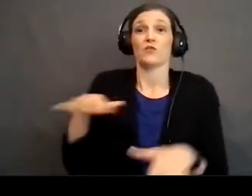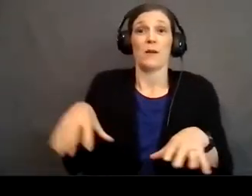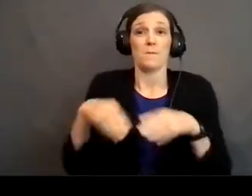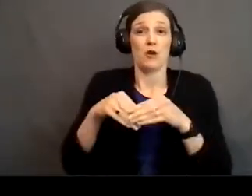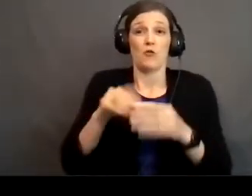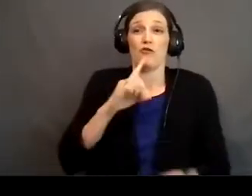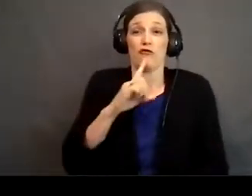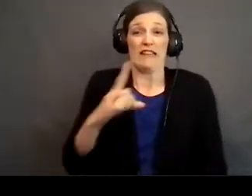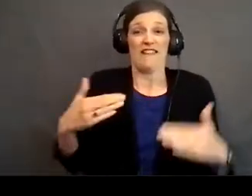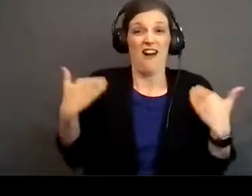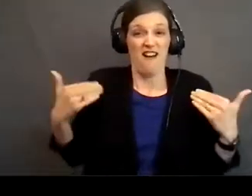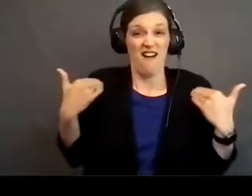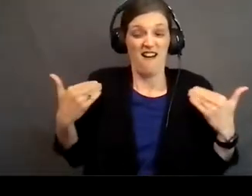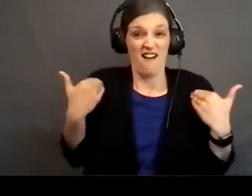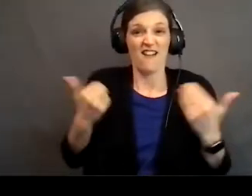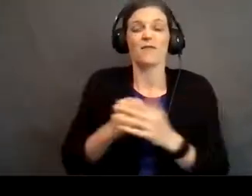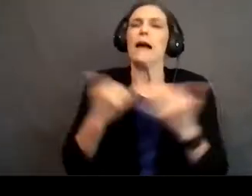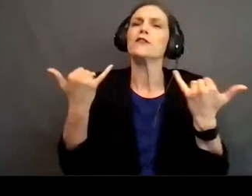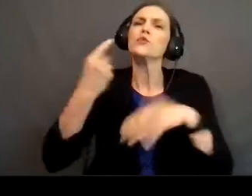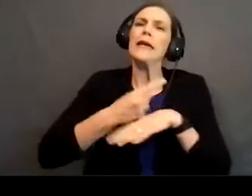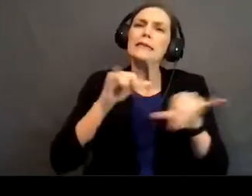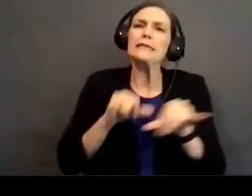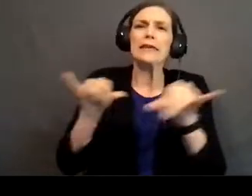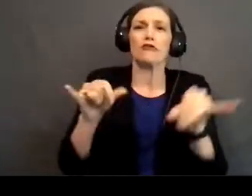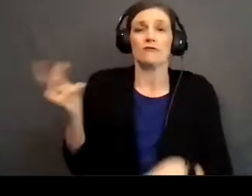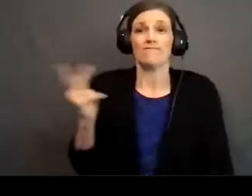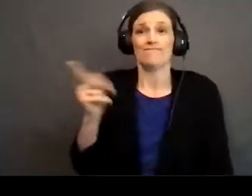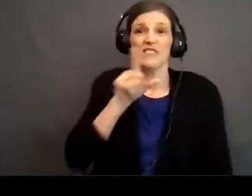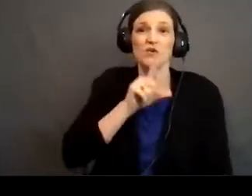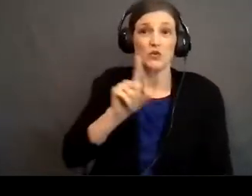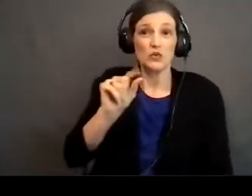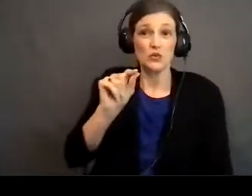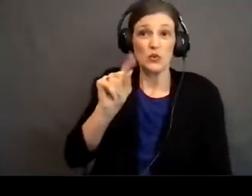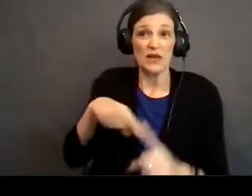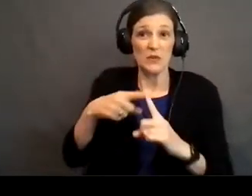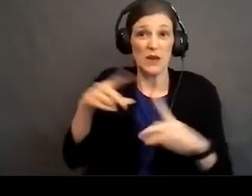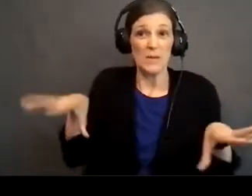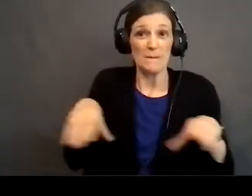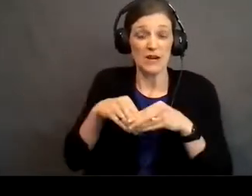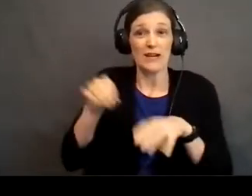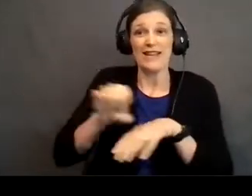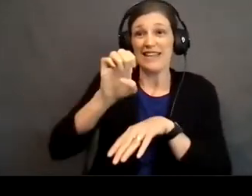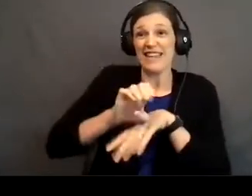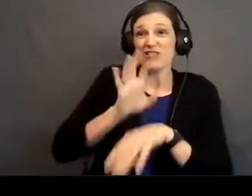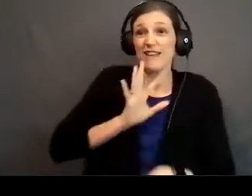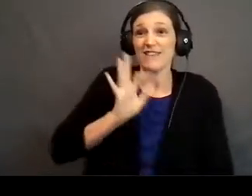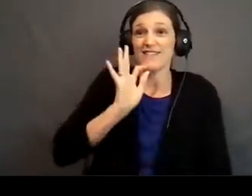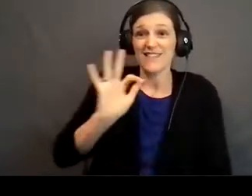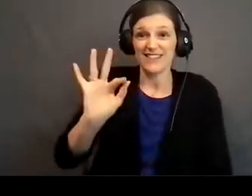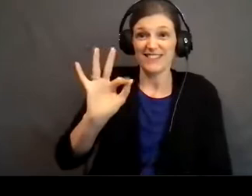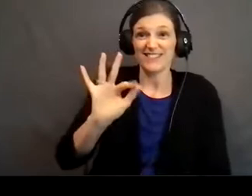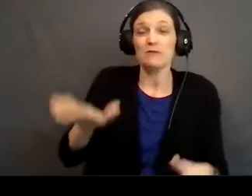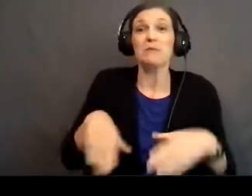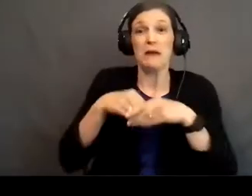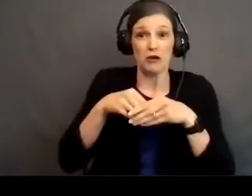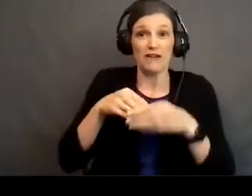if you knew us back then. At least by today's standards, we were 20 years old when we got married, so we were engaged at 19 and married at 20.